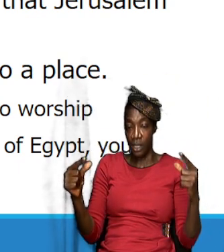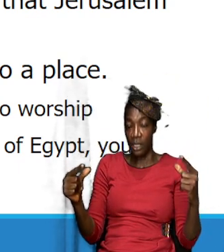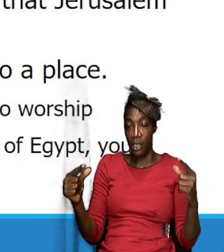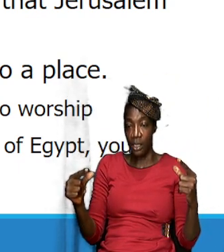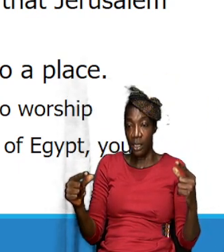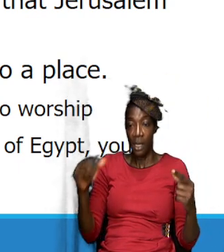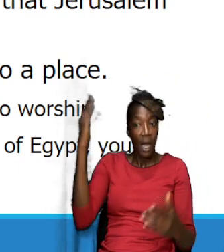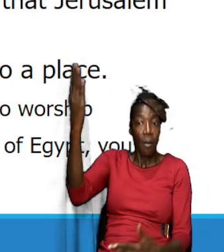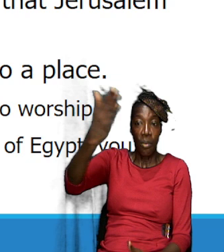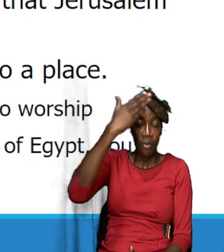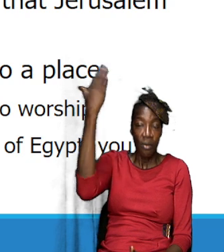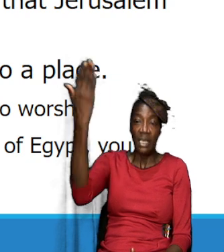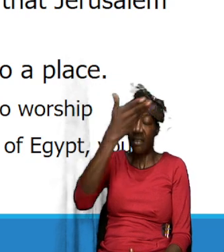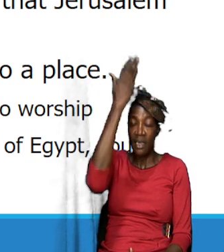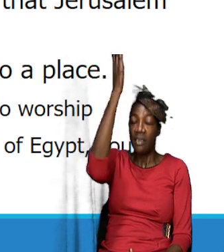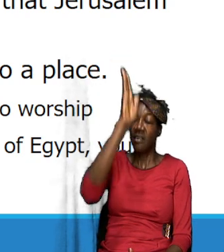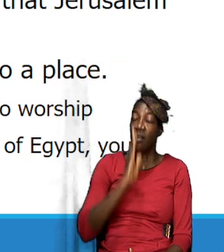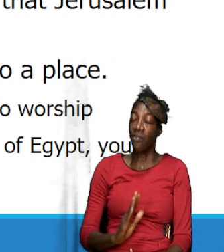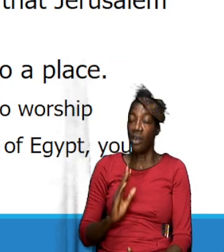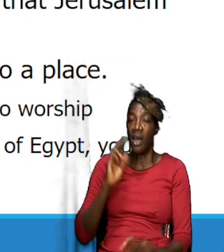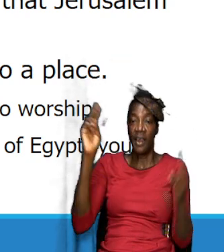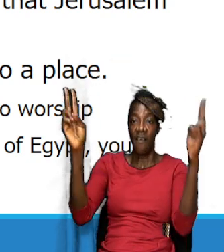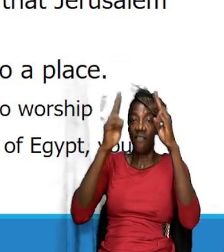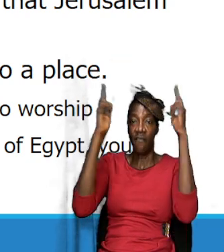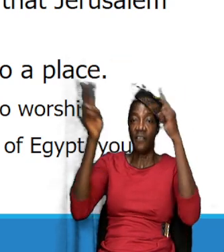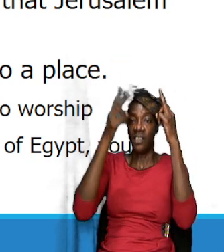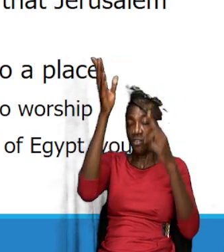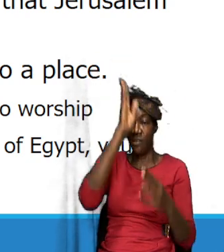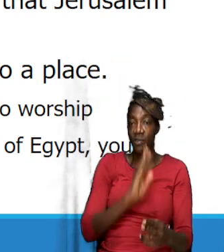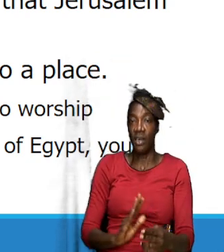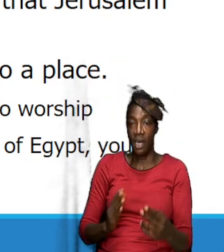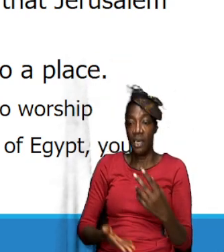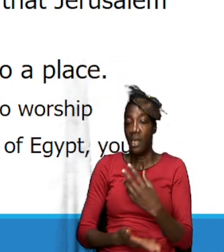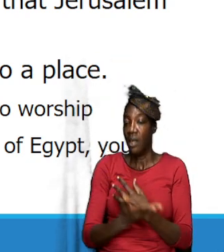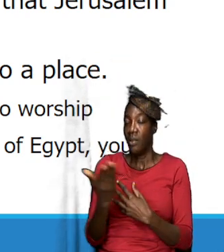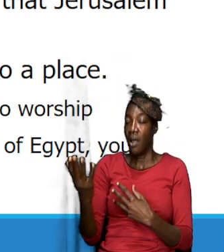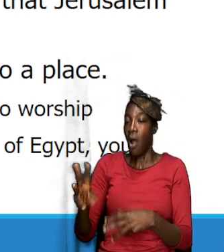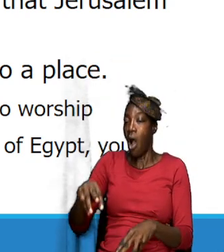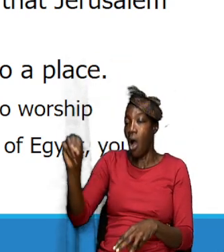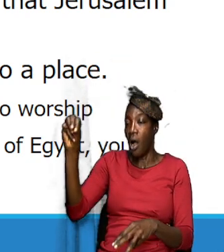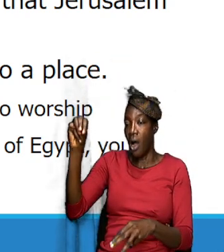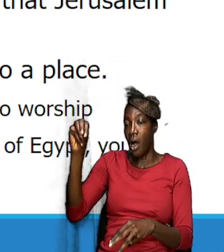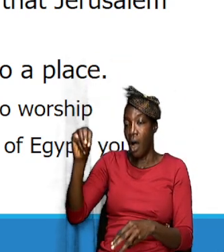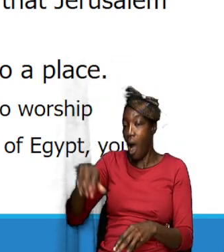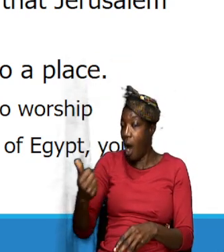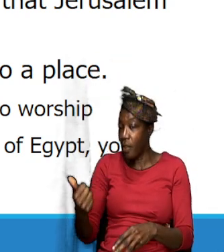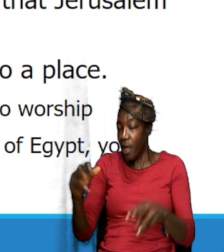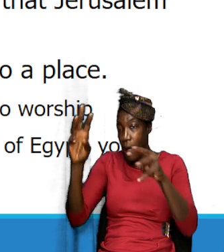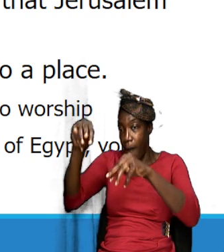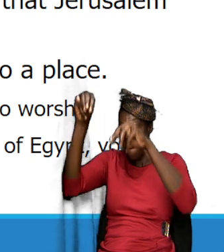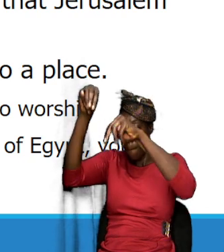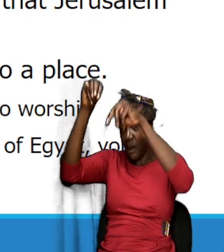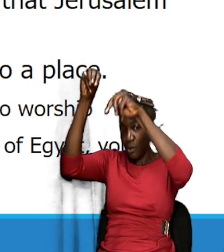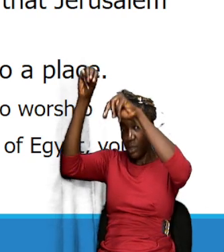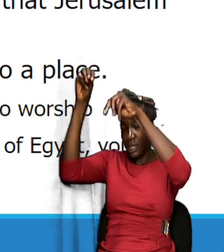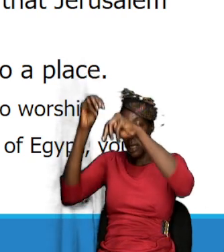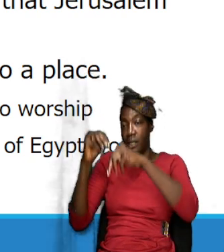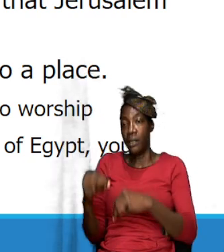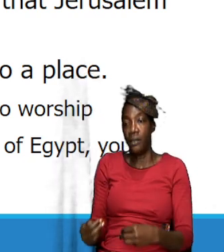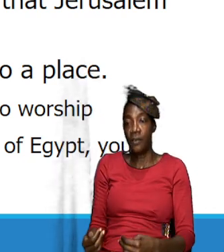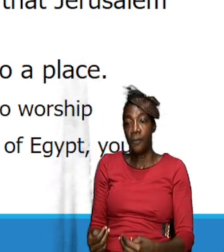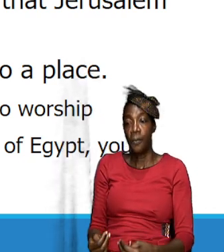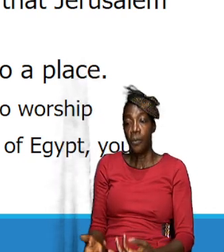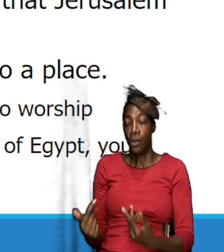presence of God a great victory of God and there are other mountains that we come across where